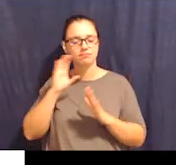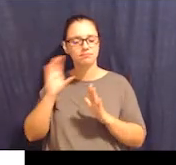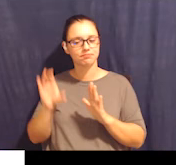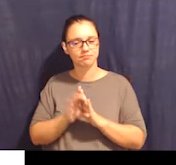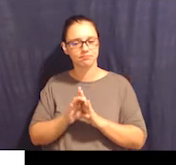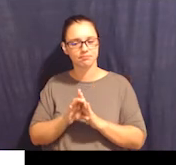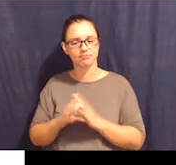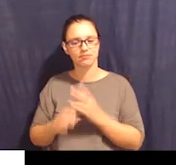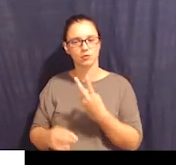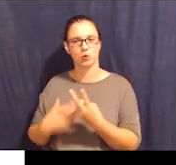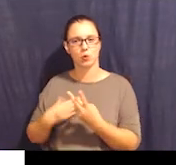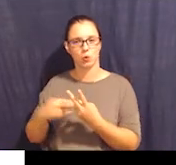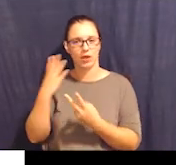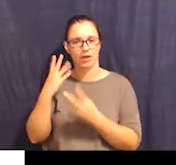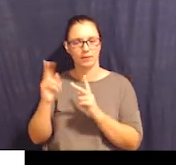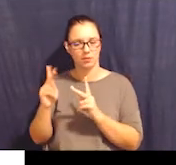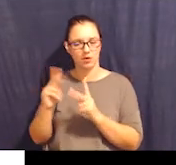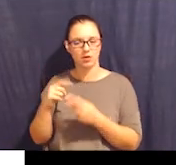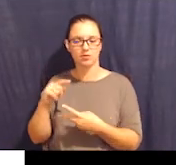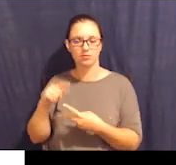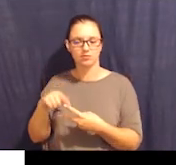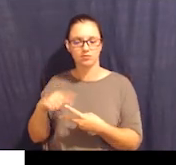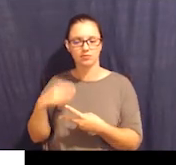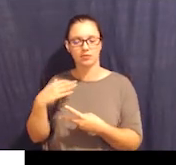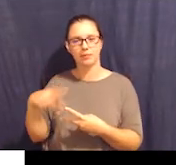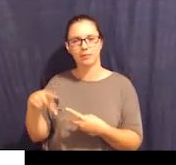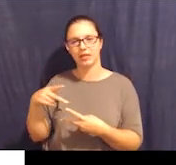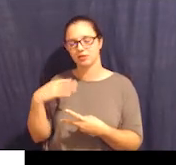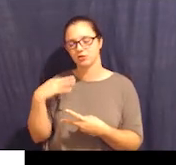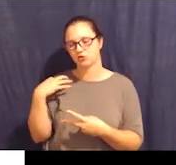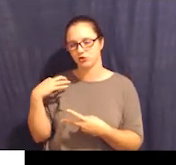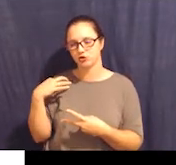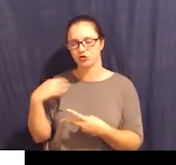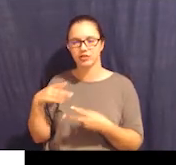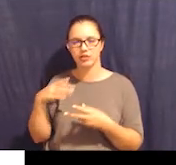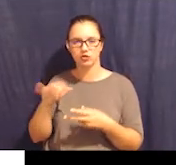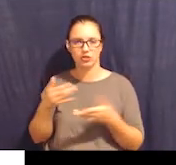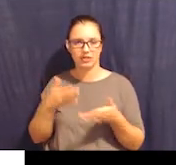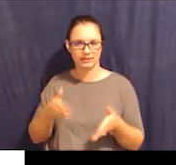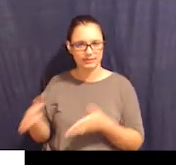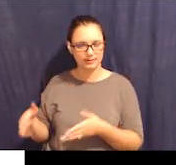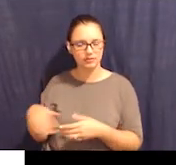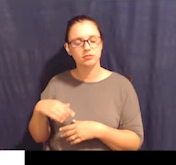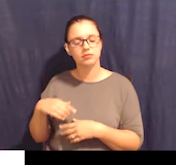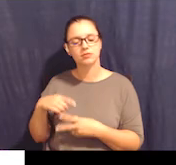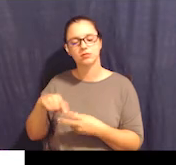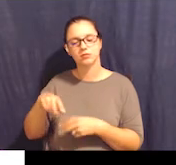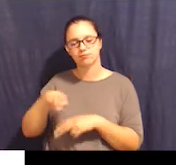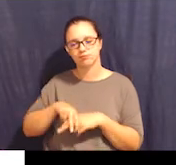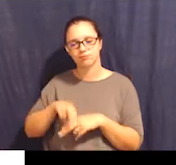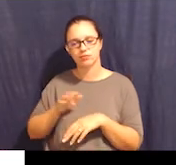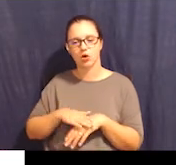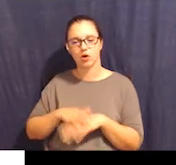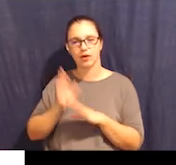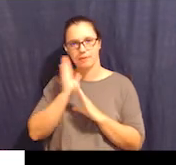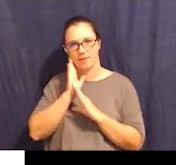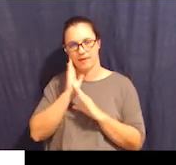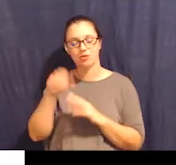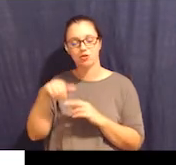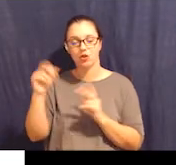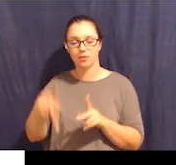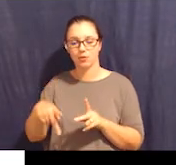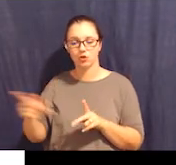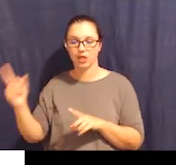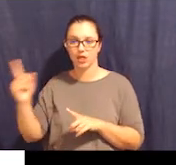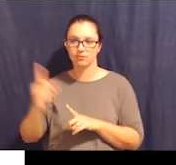and jeans and is sitting on a bed and the other person is assisting them with transferring over to a